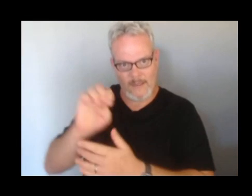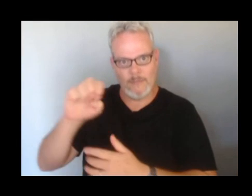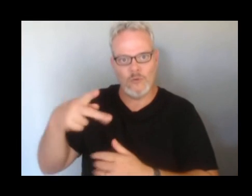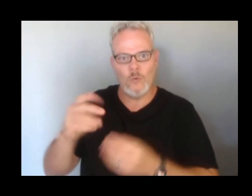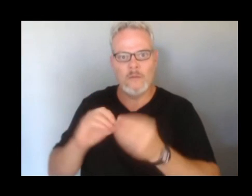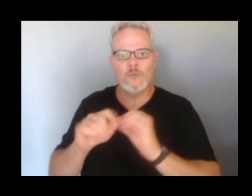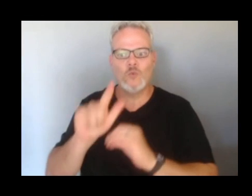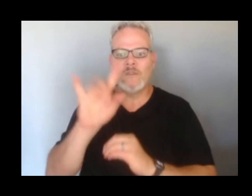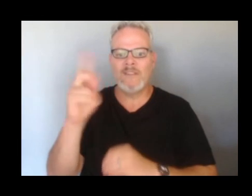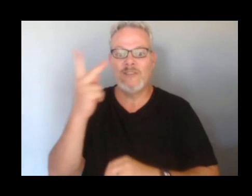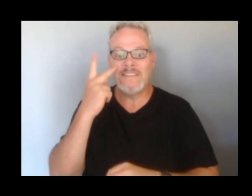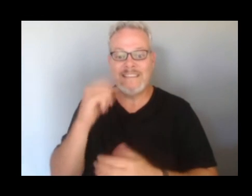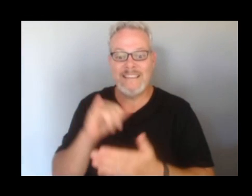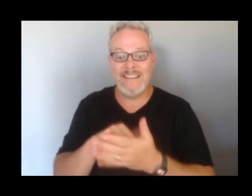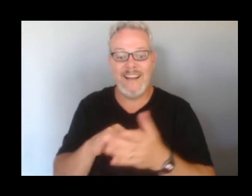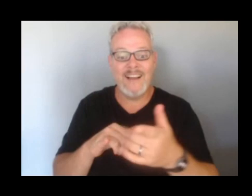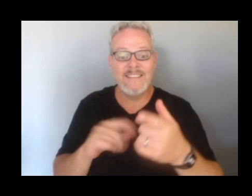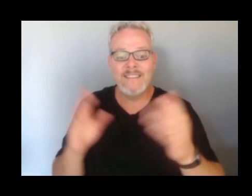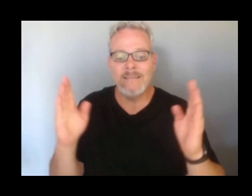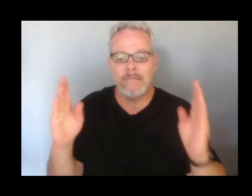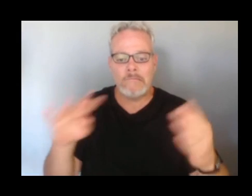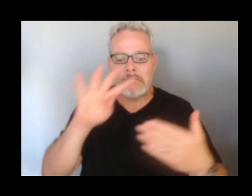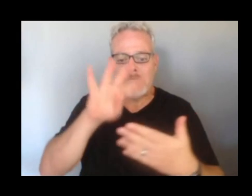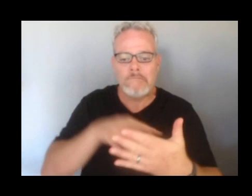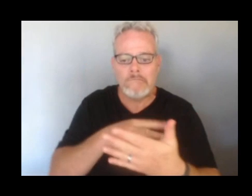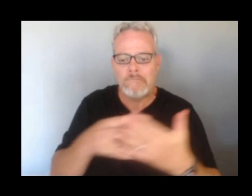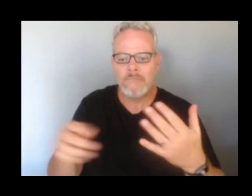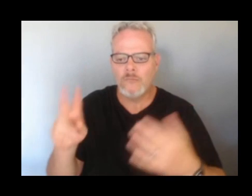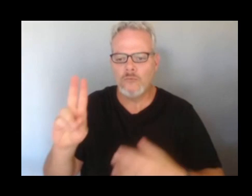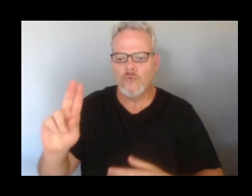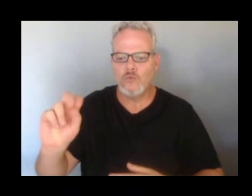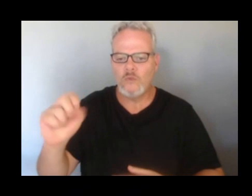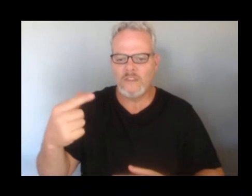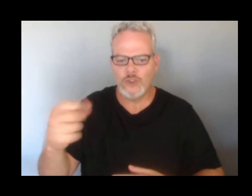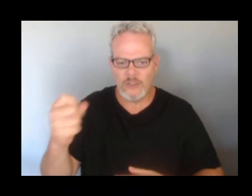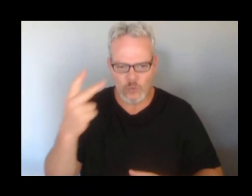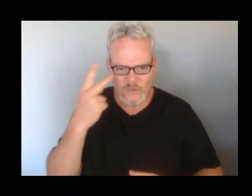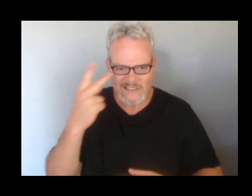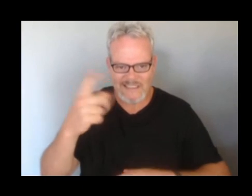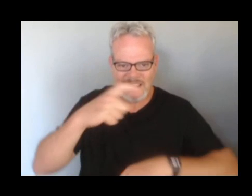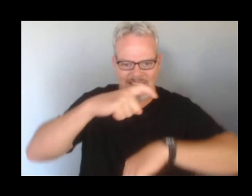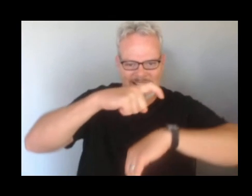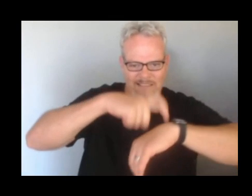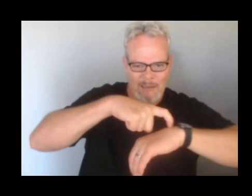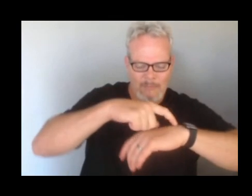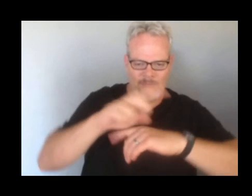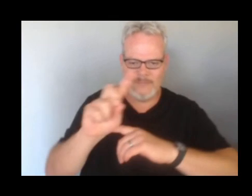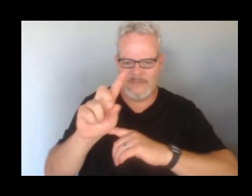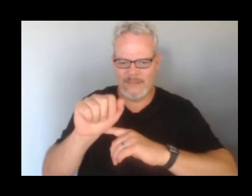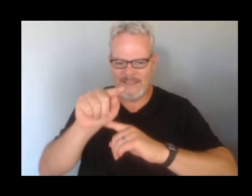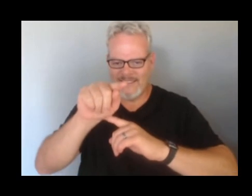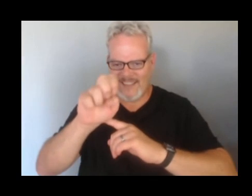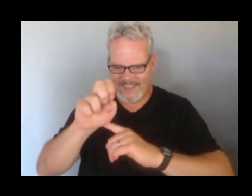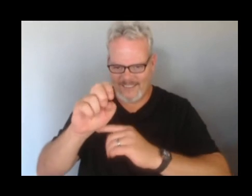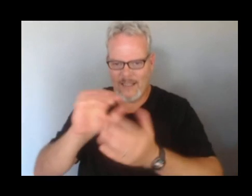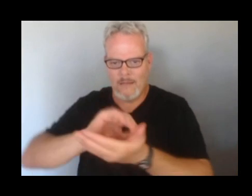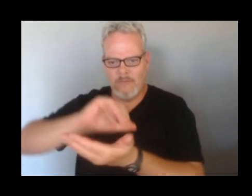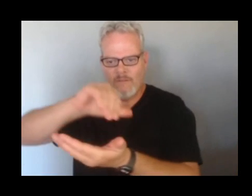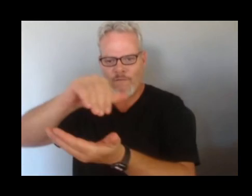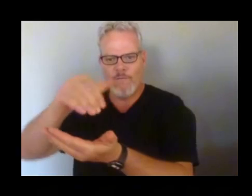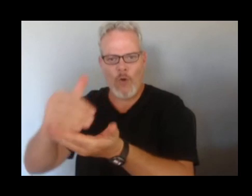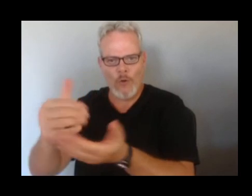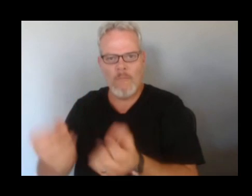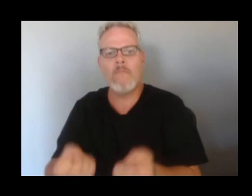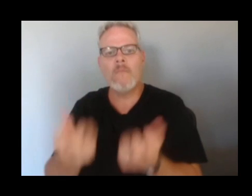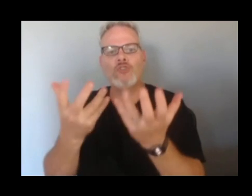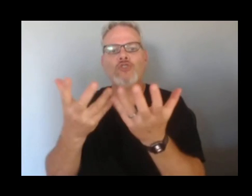the dates and times and volume of the episode. The USGS has